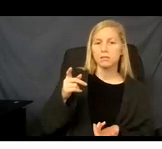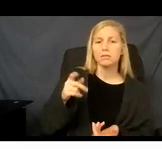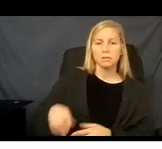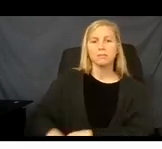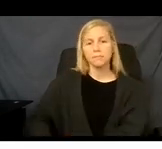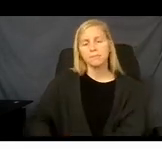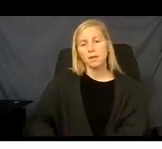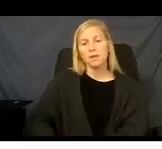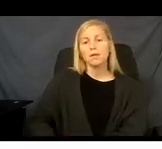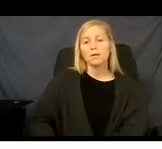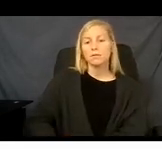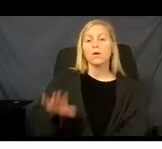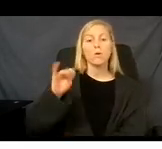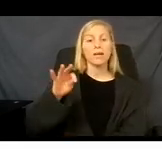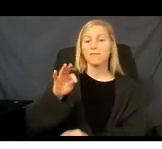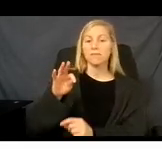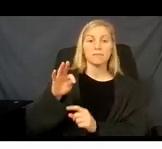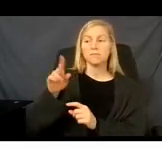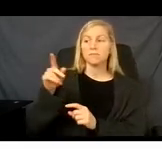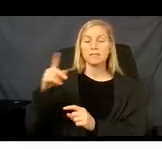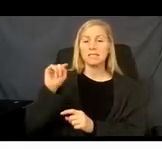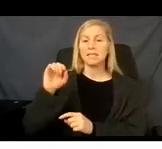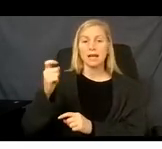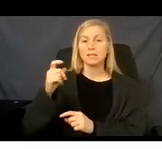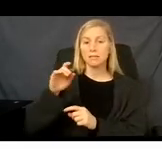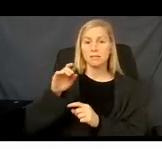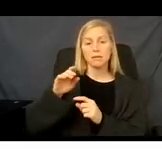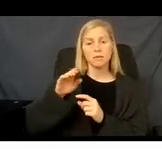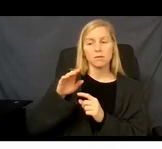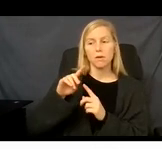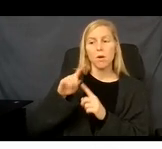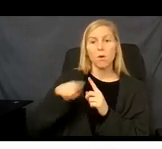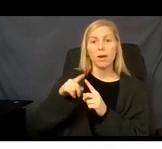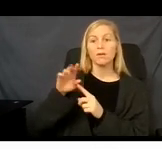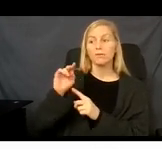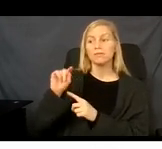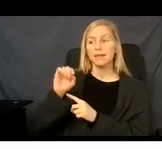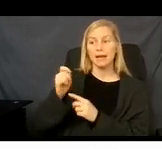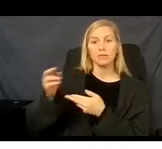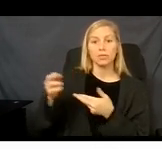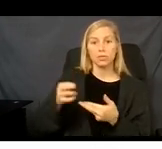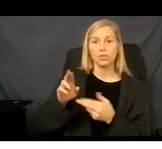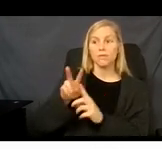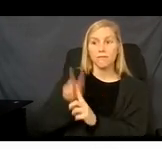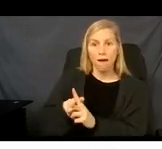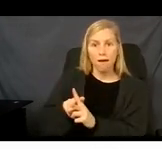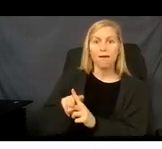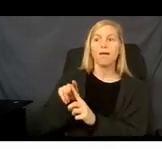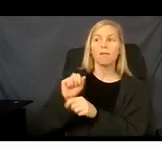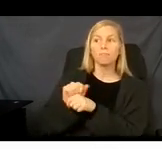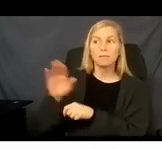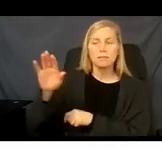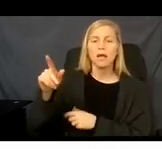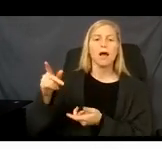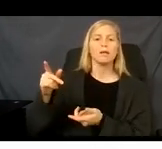If you not have to report a particular income on your tax return, then we do not need it